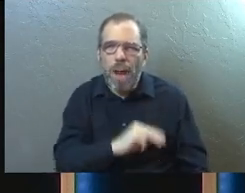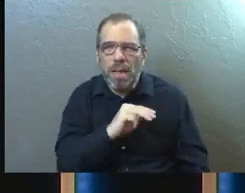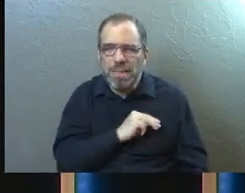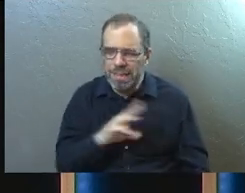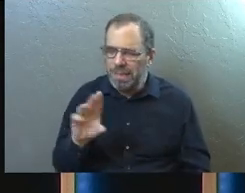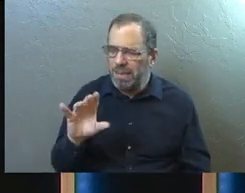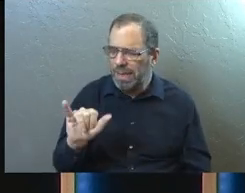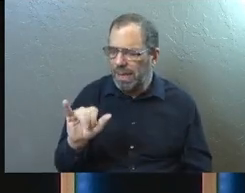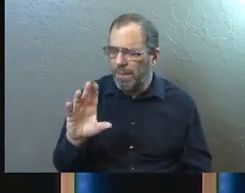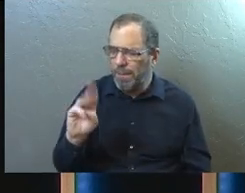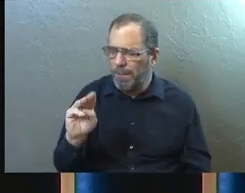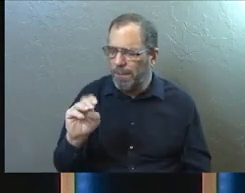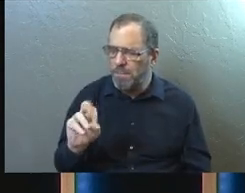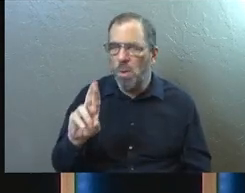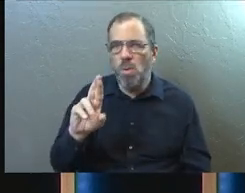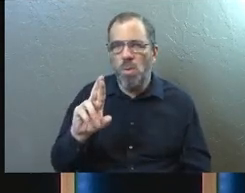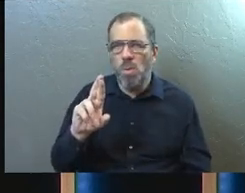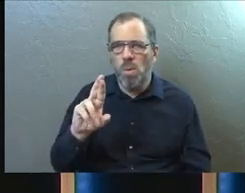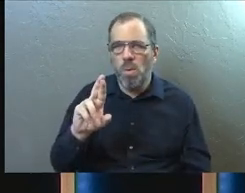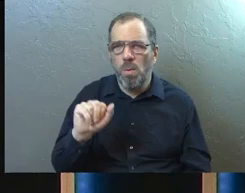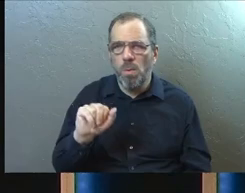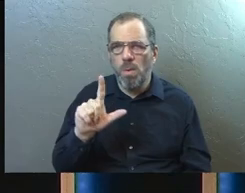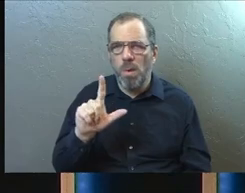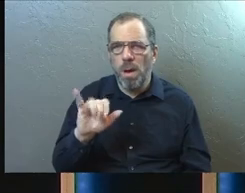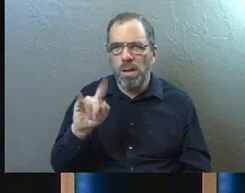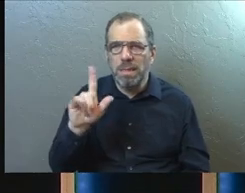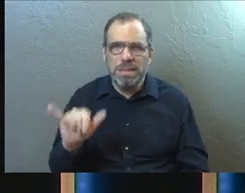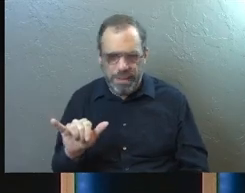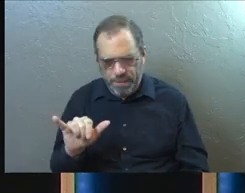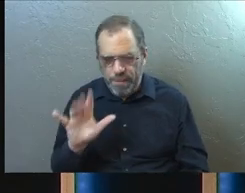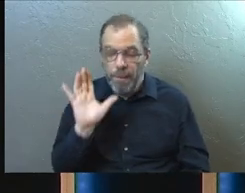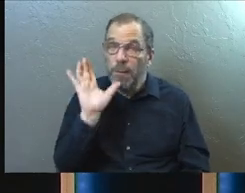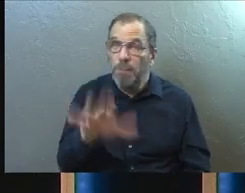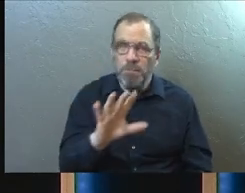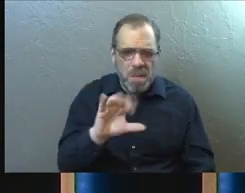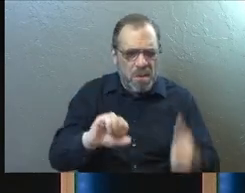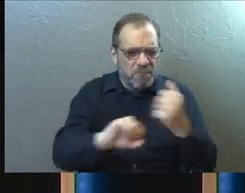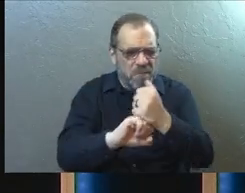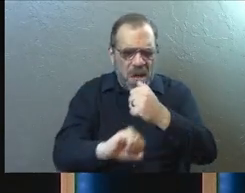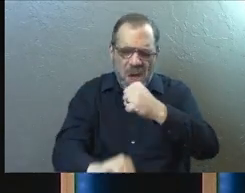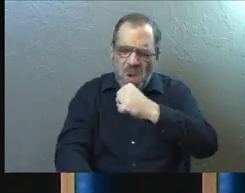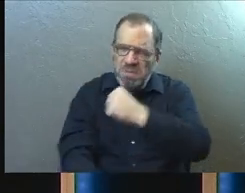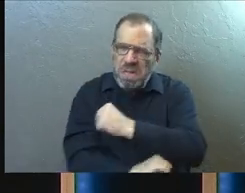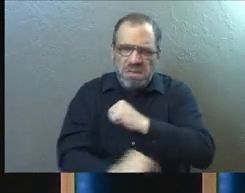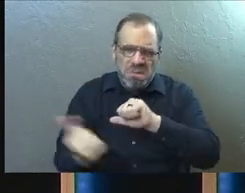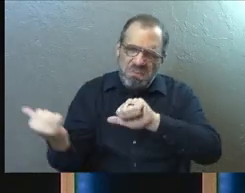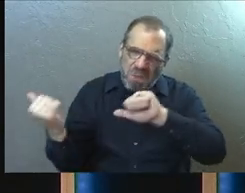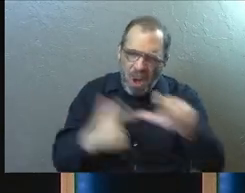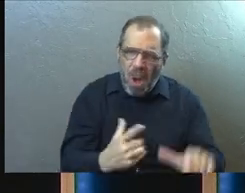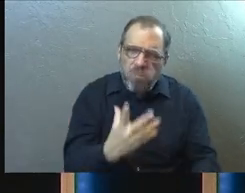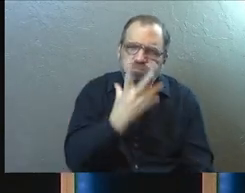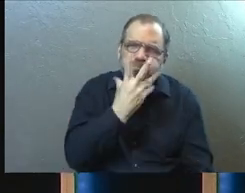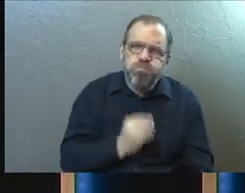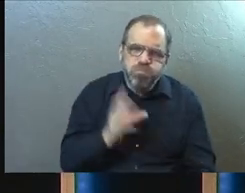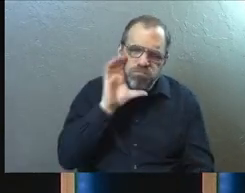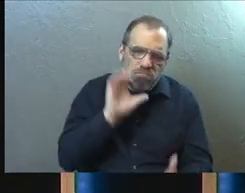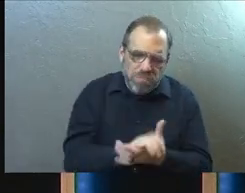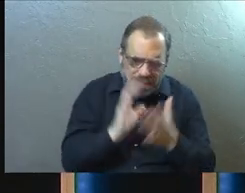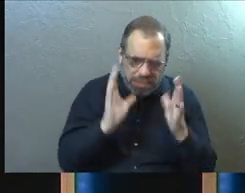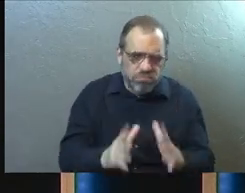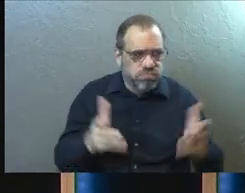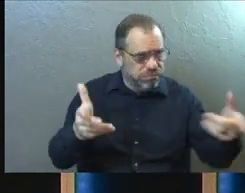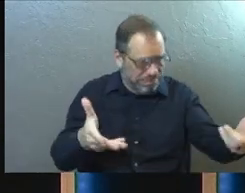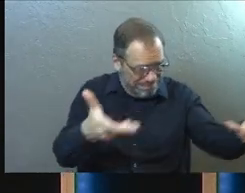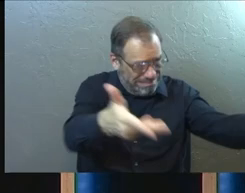into some of these categories. And so he's saying, it's so, this is such a foundational thing for so many, all of the Jewish believers, that as we